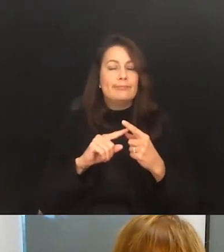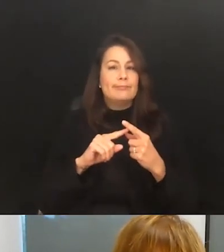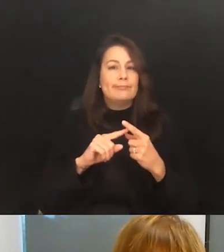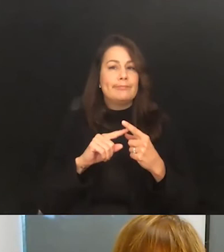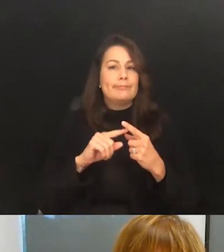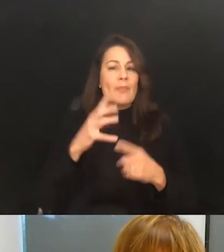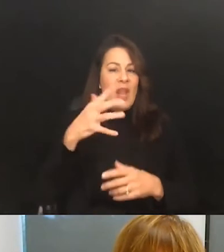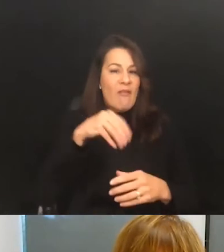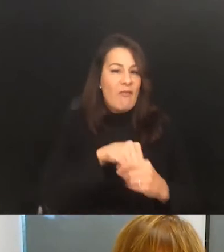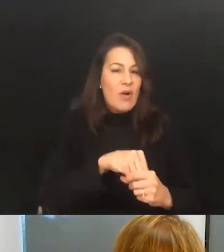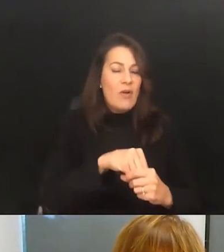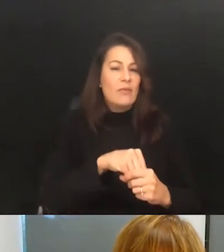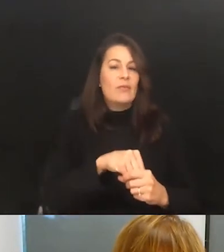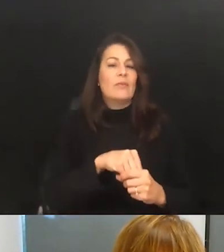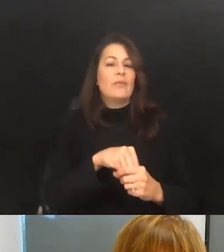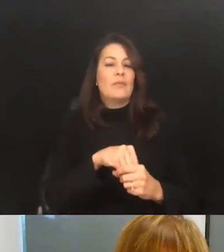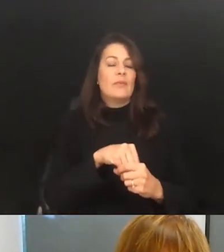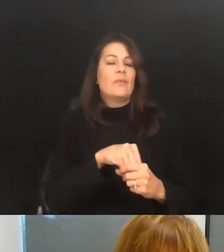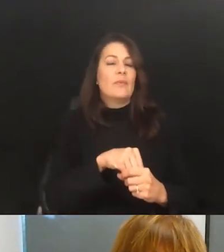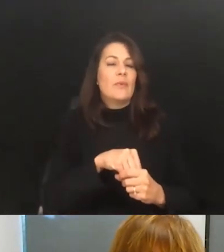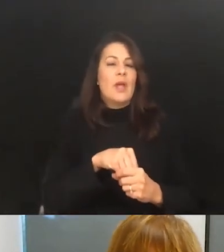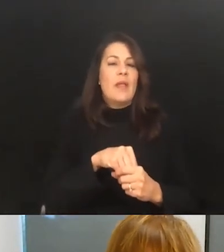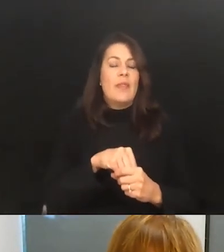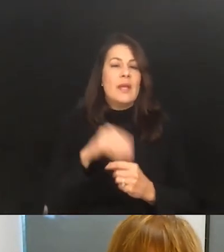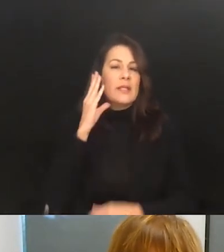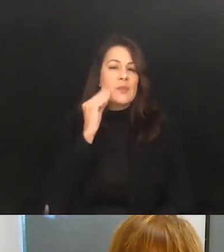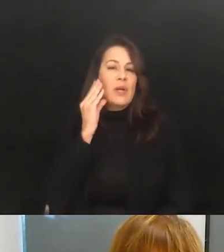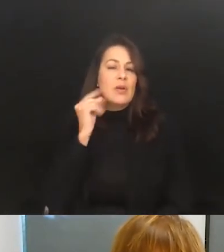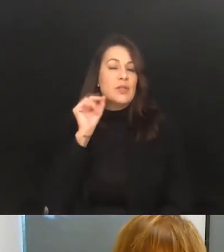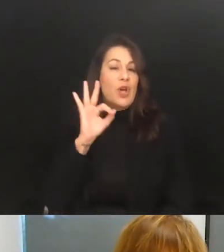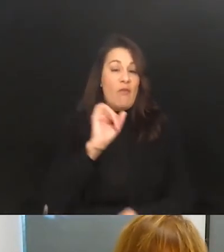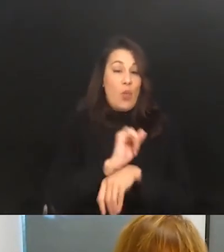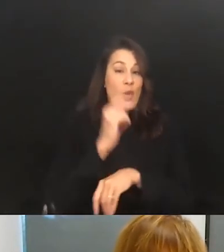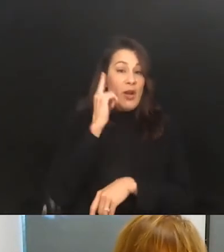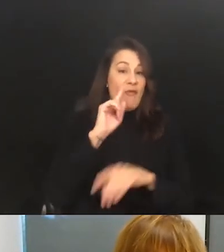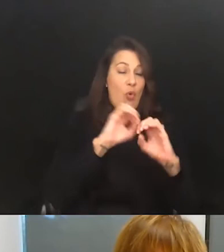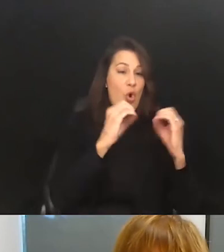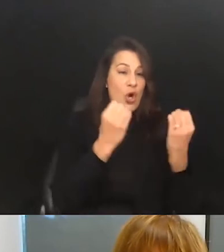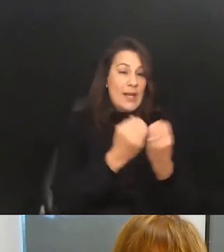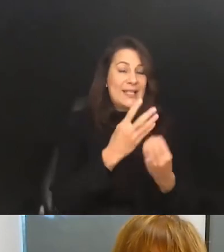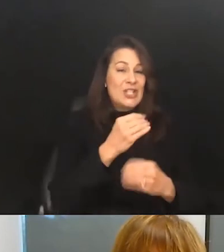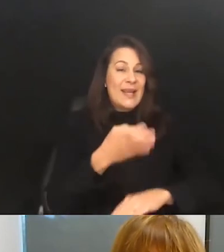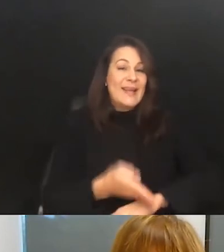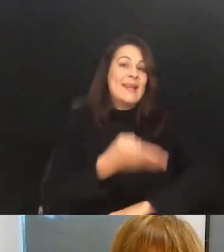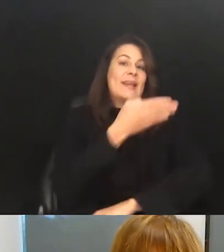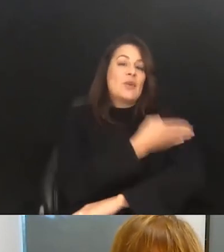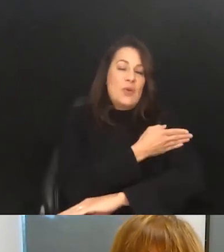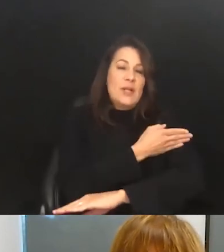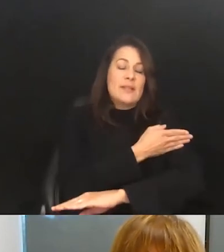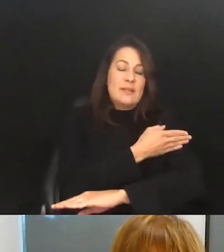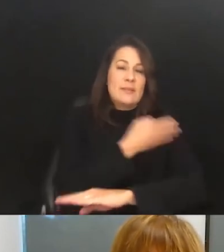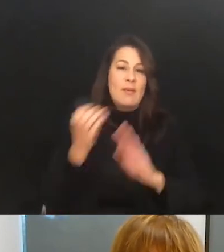experience of working for an organization and increased productivity. That, I think,